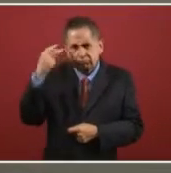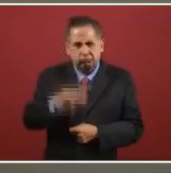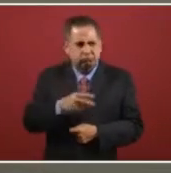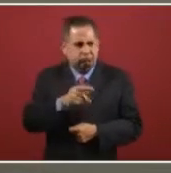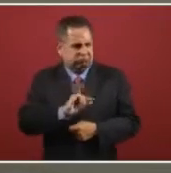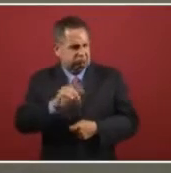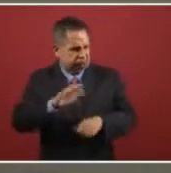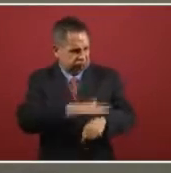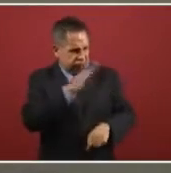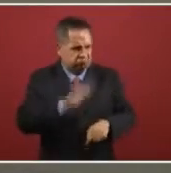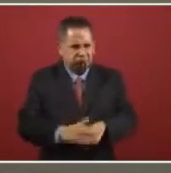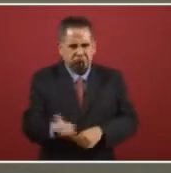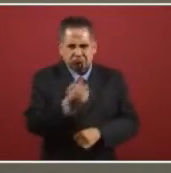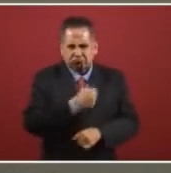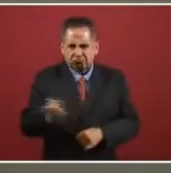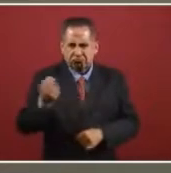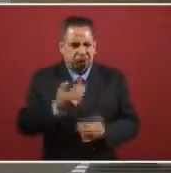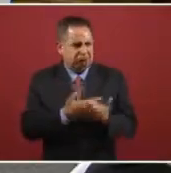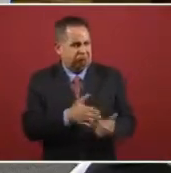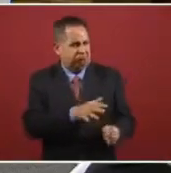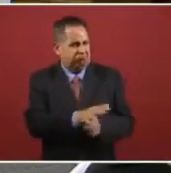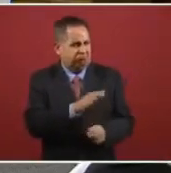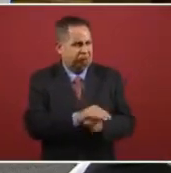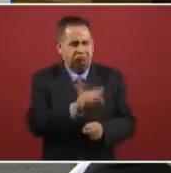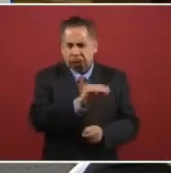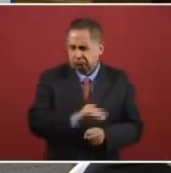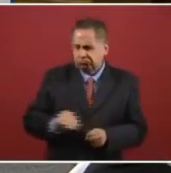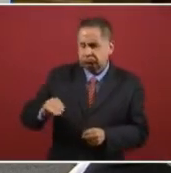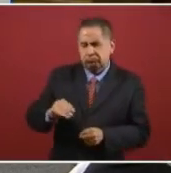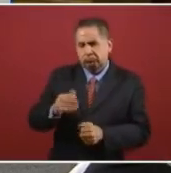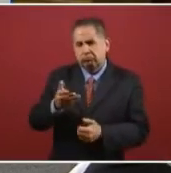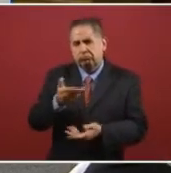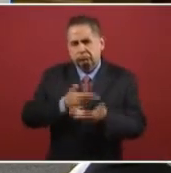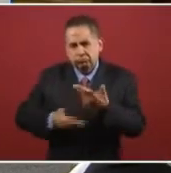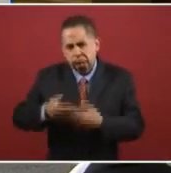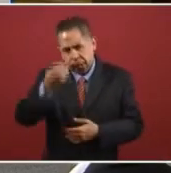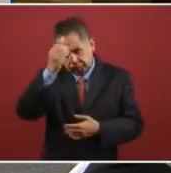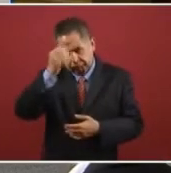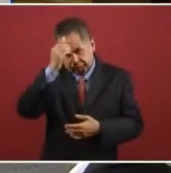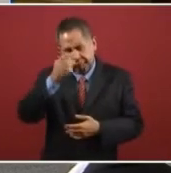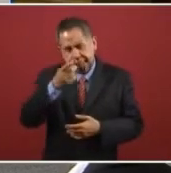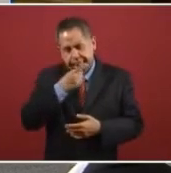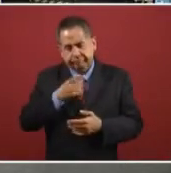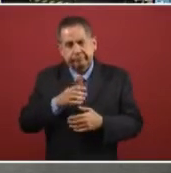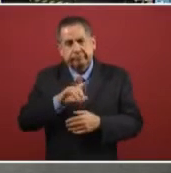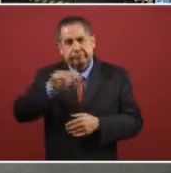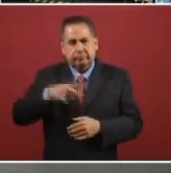Mexican people that are qualified, and that there's lots of people here that could take those jobs.